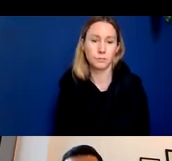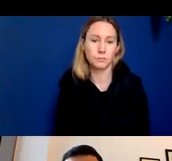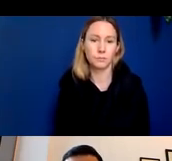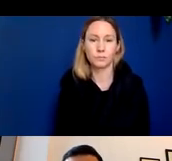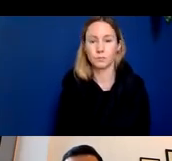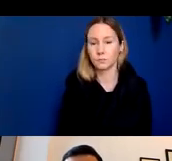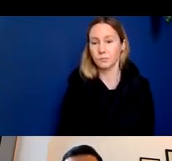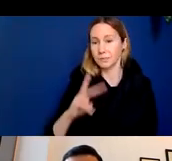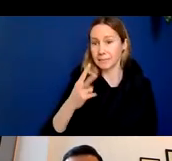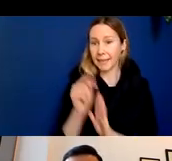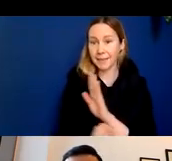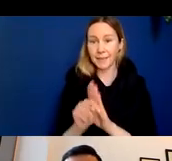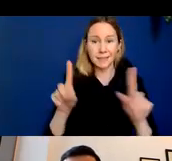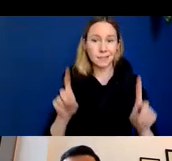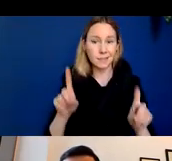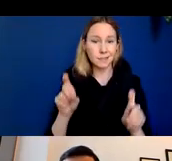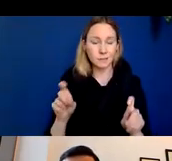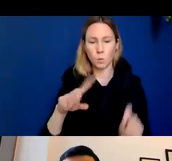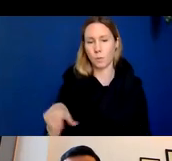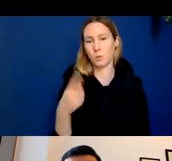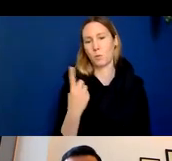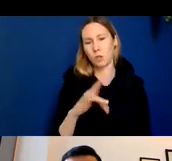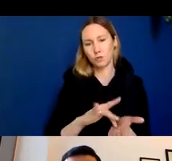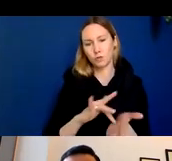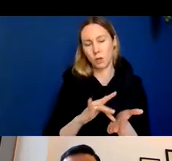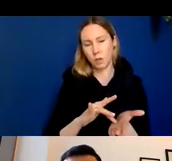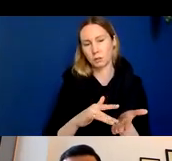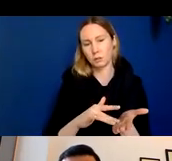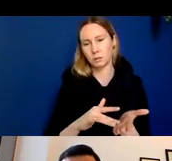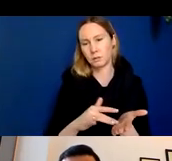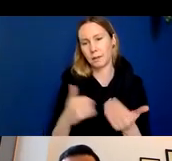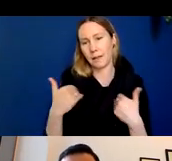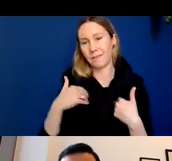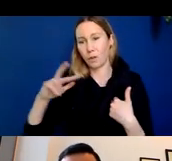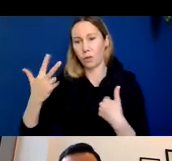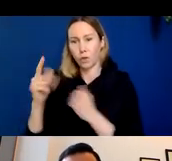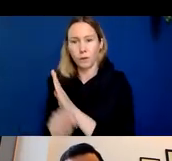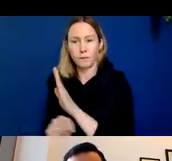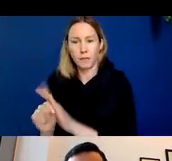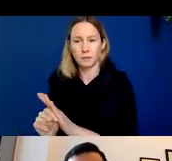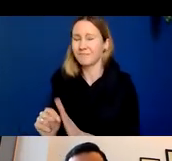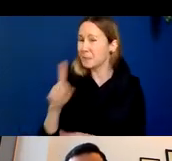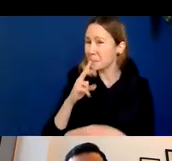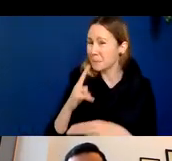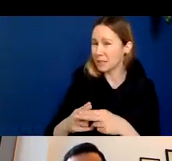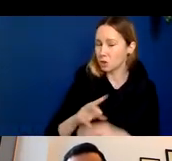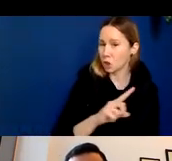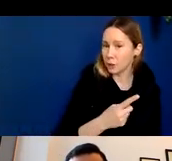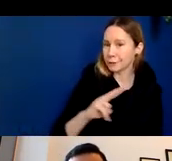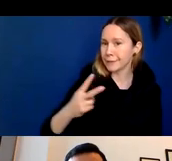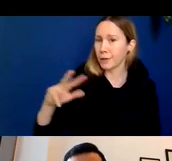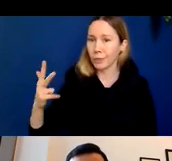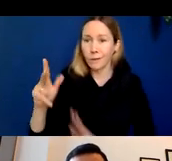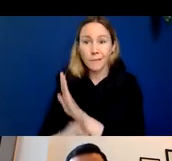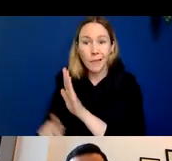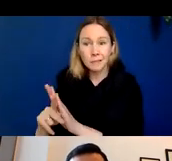results only one of these drugs has had a readout in a phase three trial and I should mention a phase three trial is usually that that